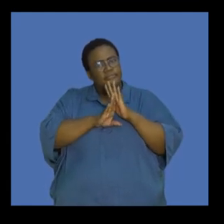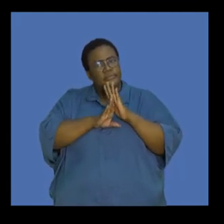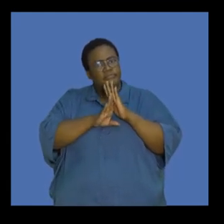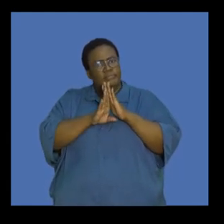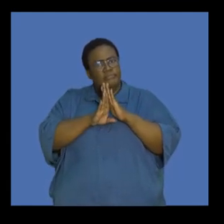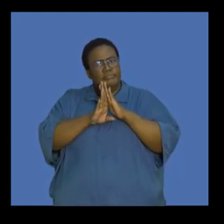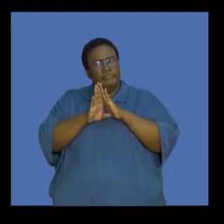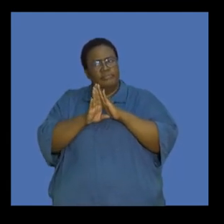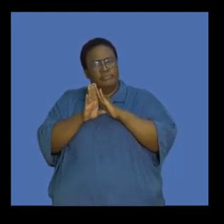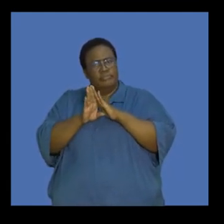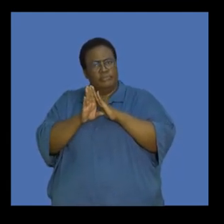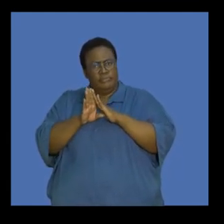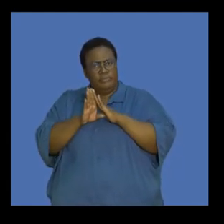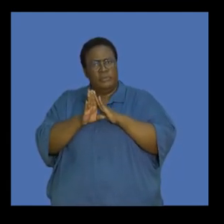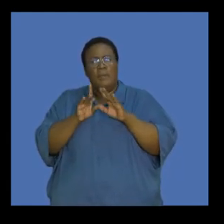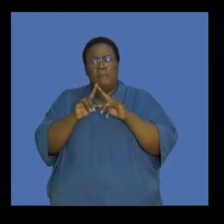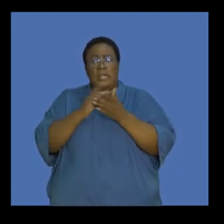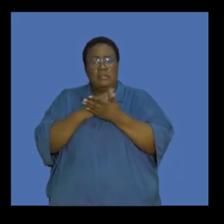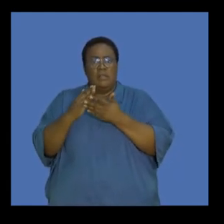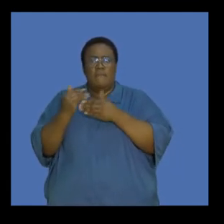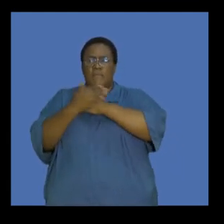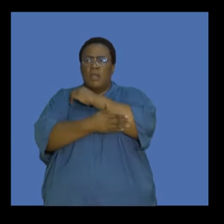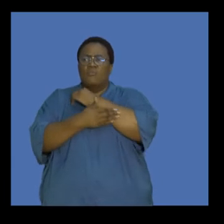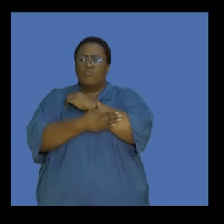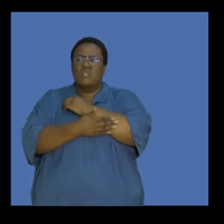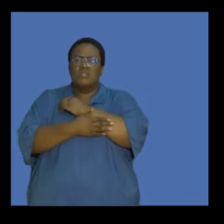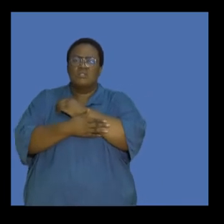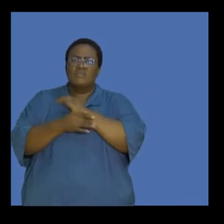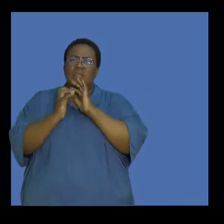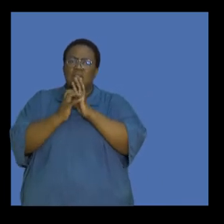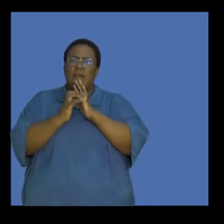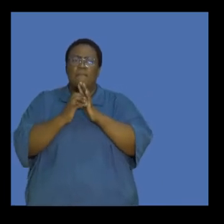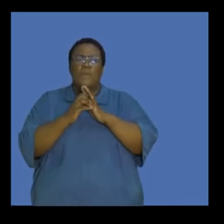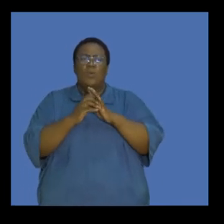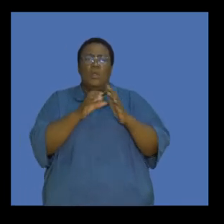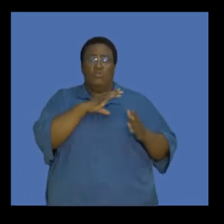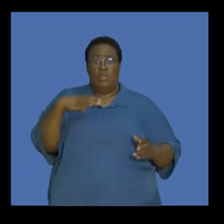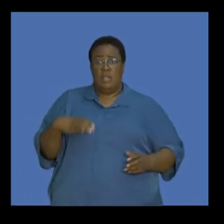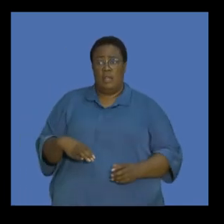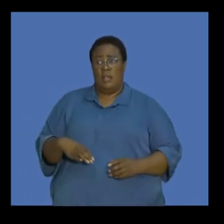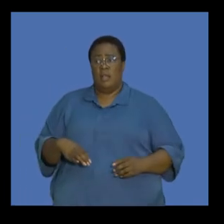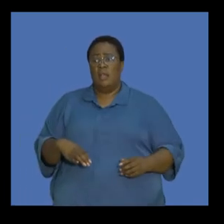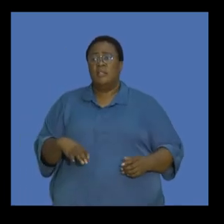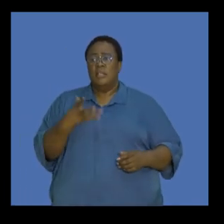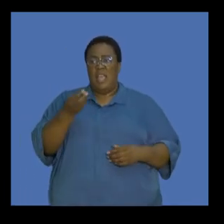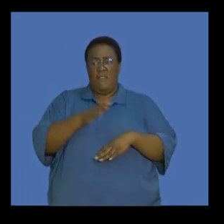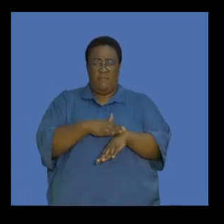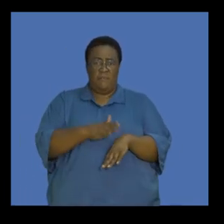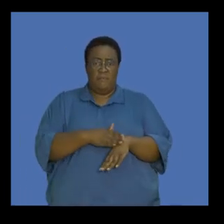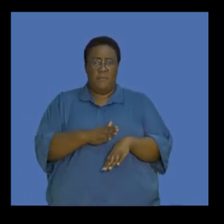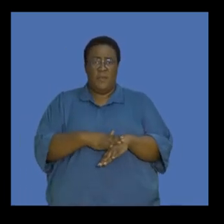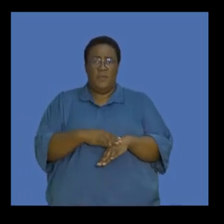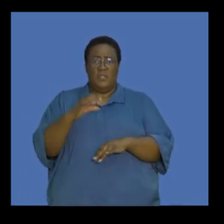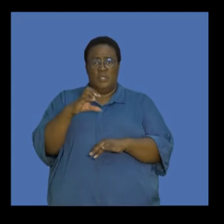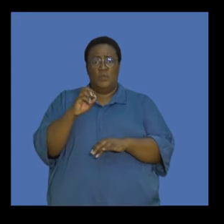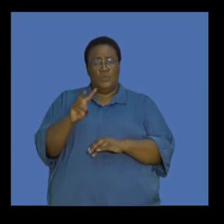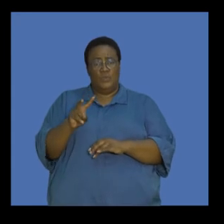increase in the production of these. And some countries, for example China, has produced a significantly larger amount